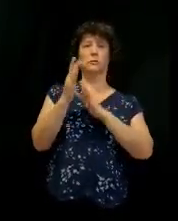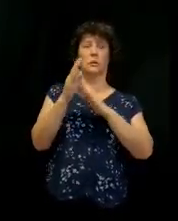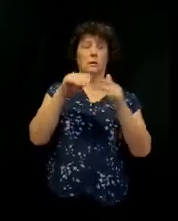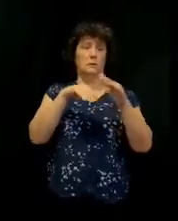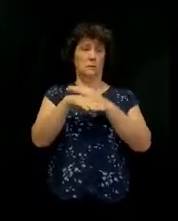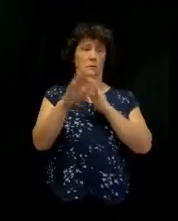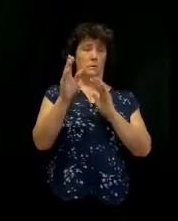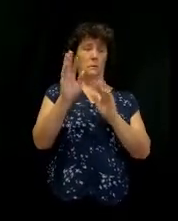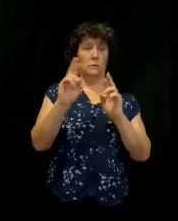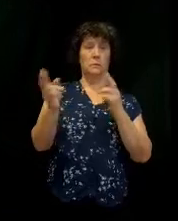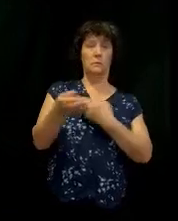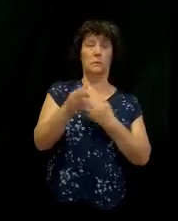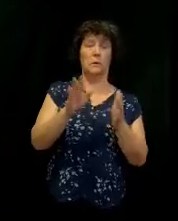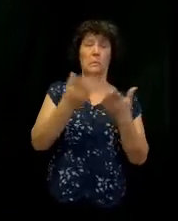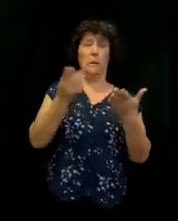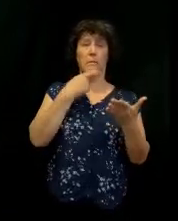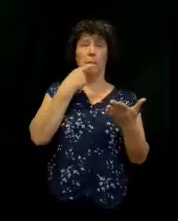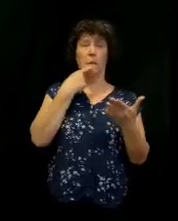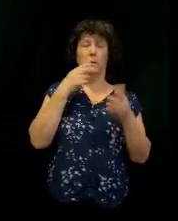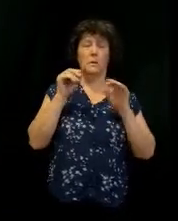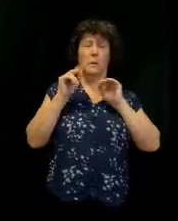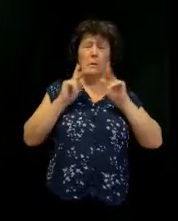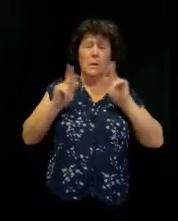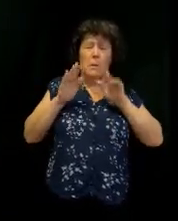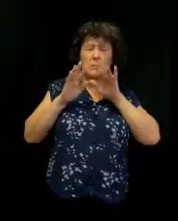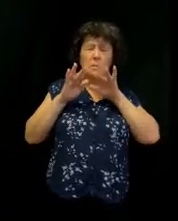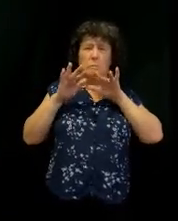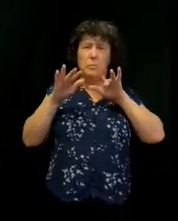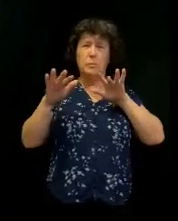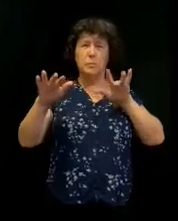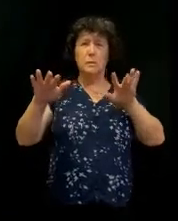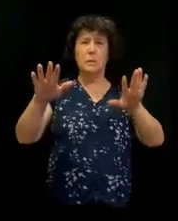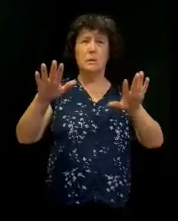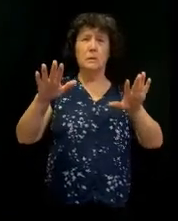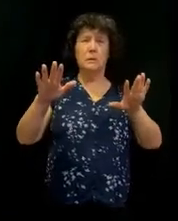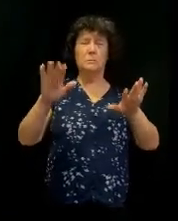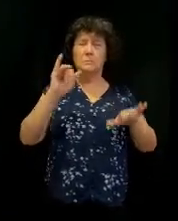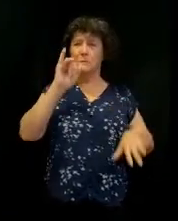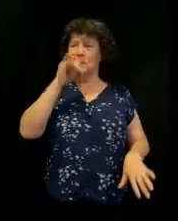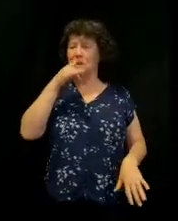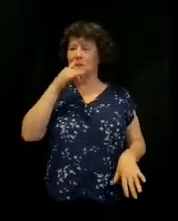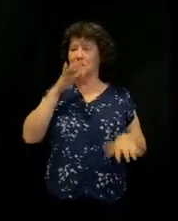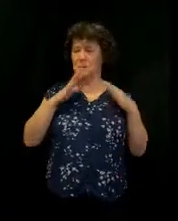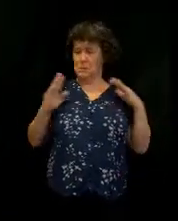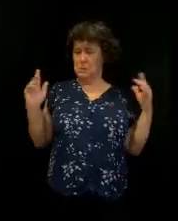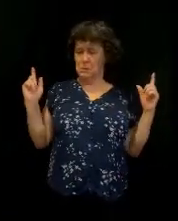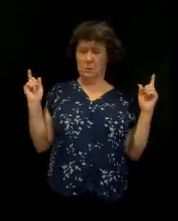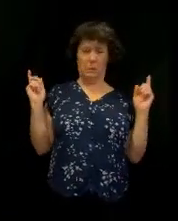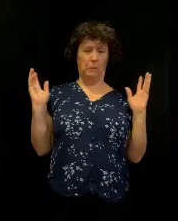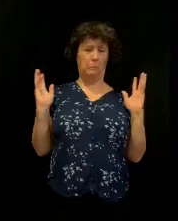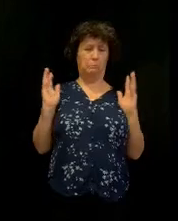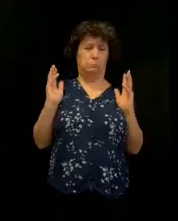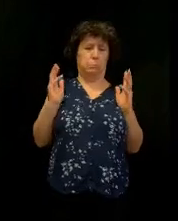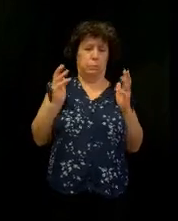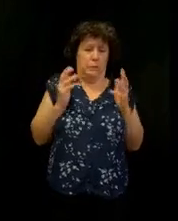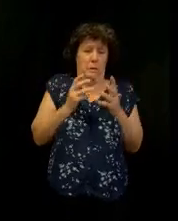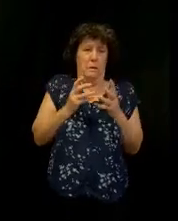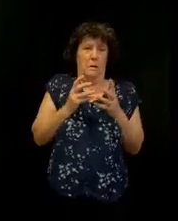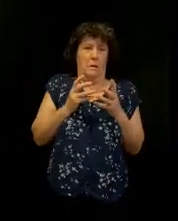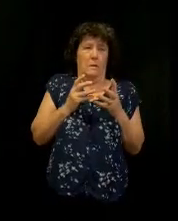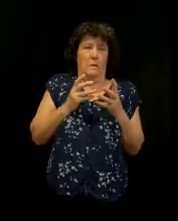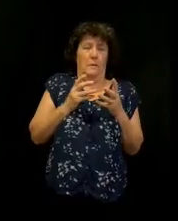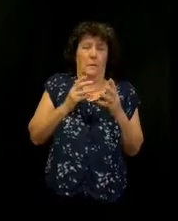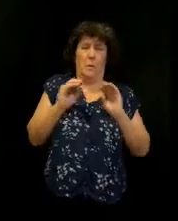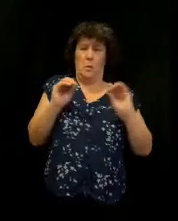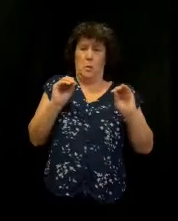room. The Bible says there were so many people in the room, there was no more room. There were so many people there, it was packed out